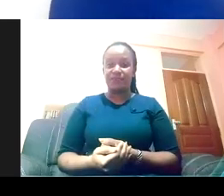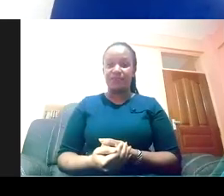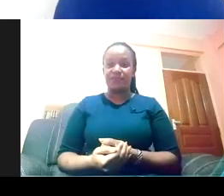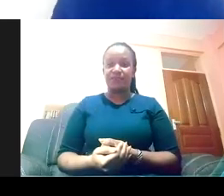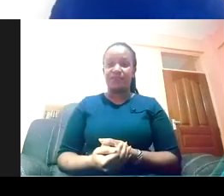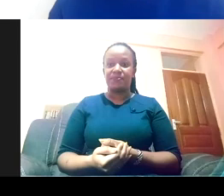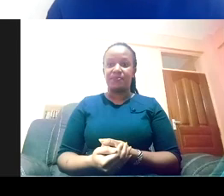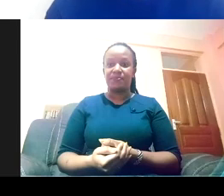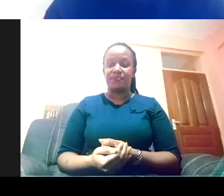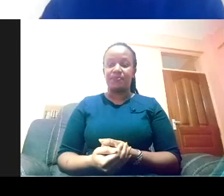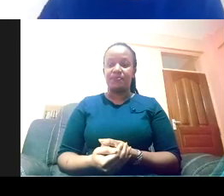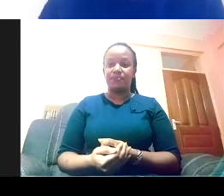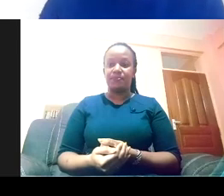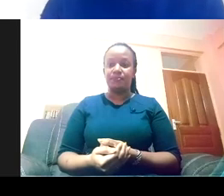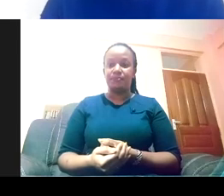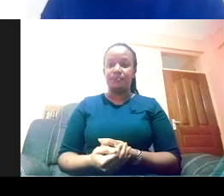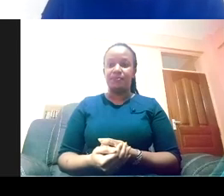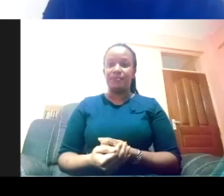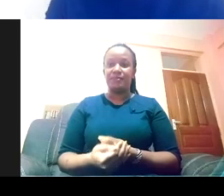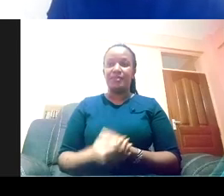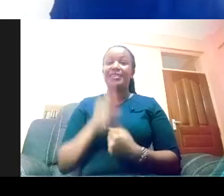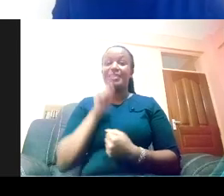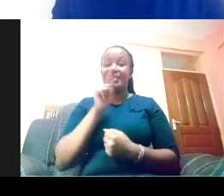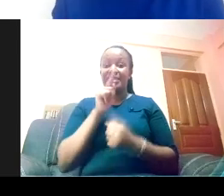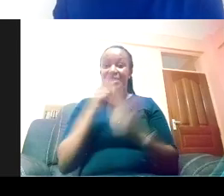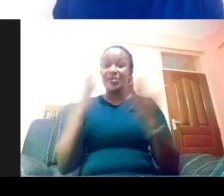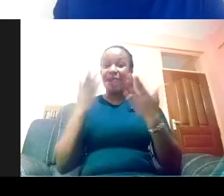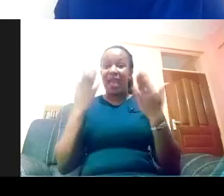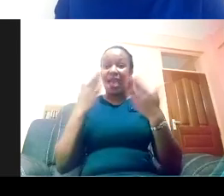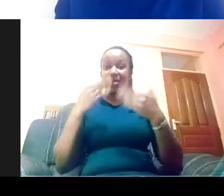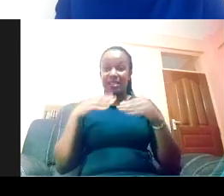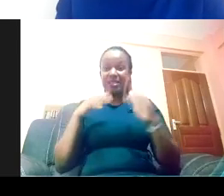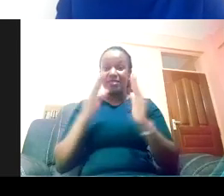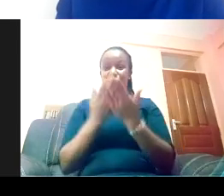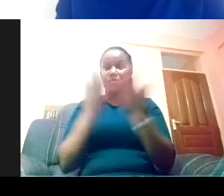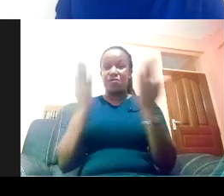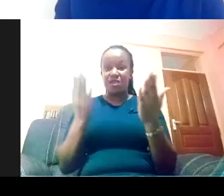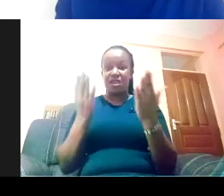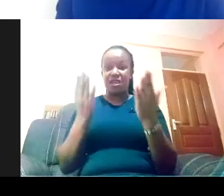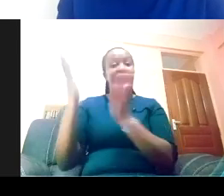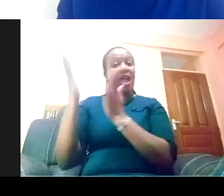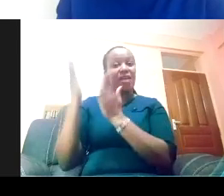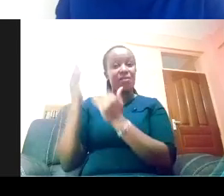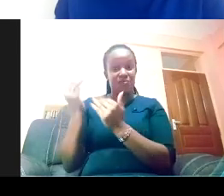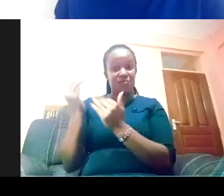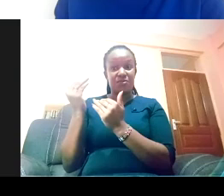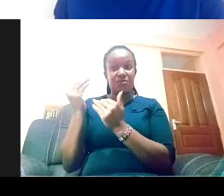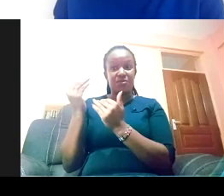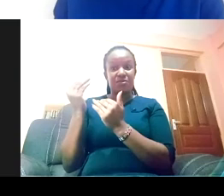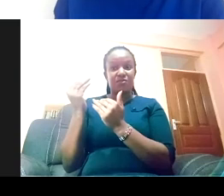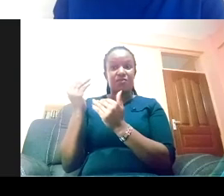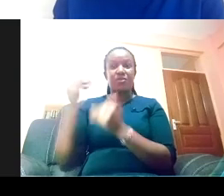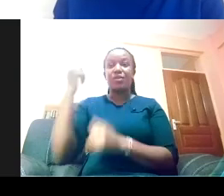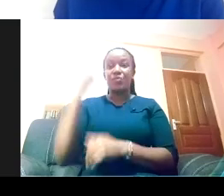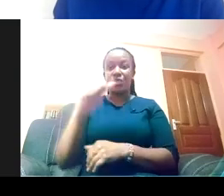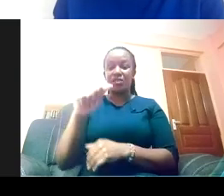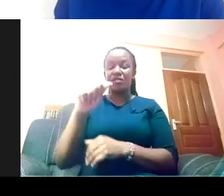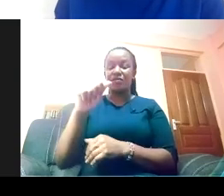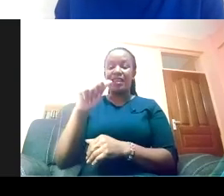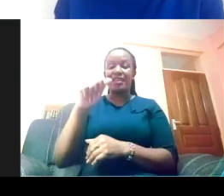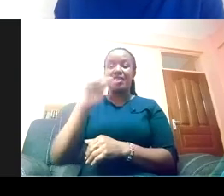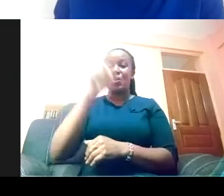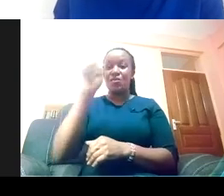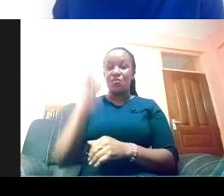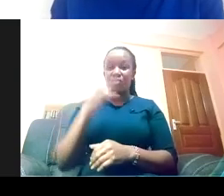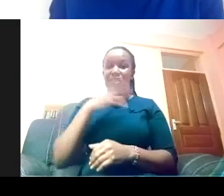And that's where I'll leave you for now. I'm really looking forward to the Q&A. That's always my favorite part of these